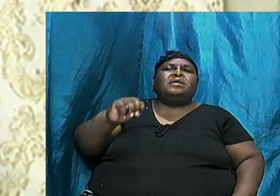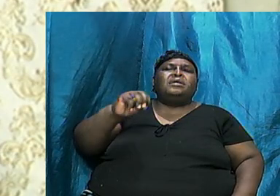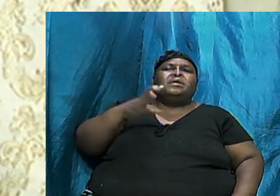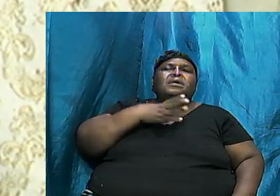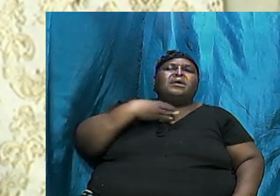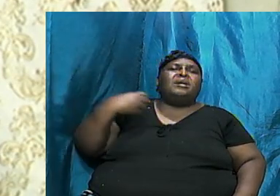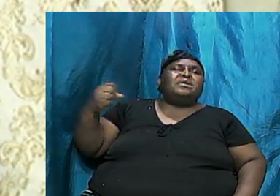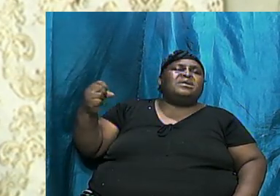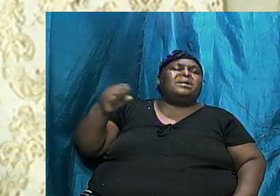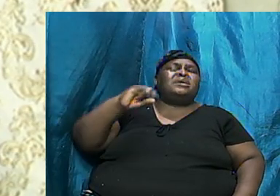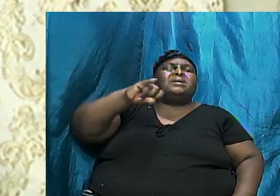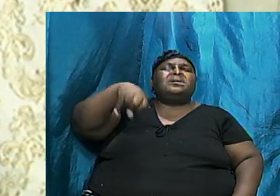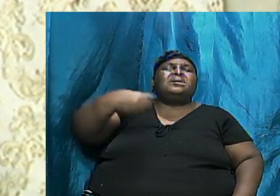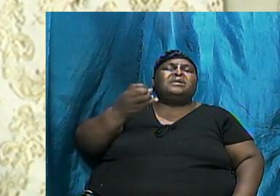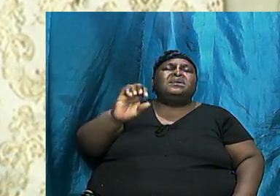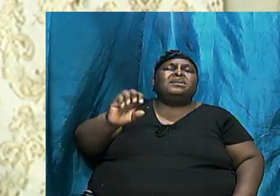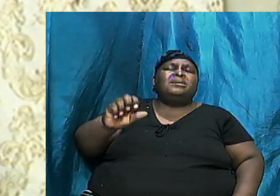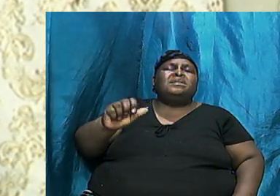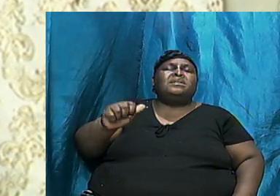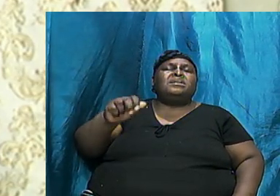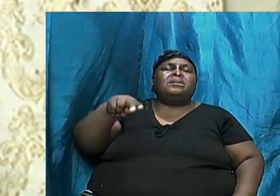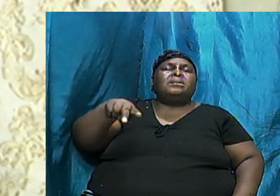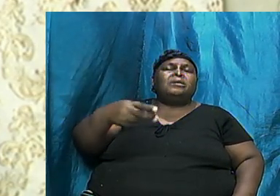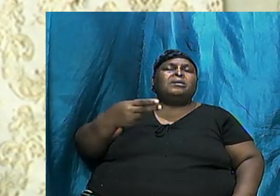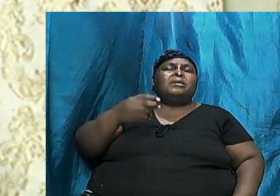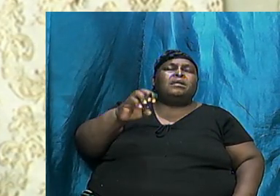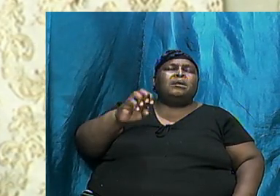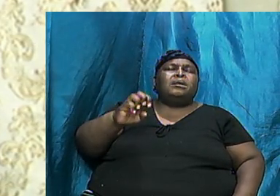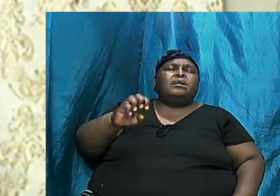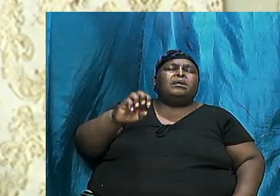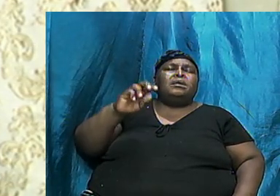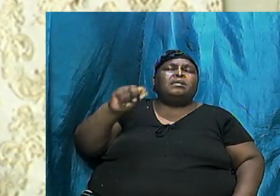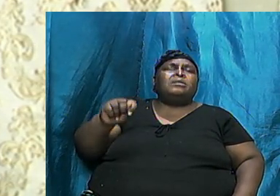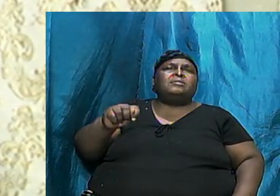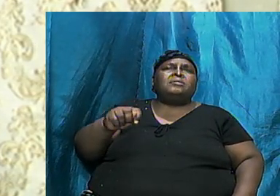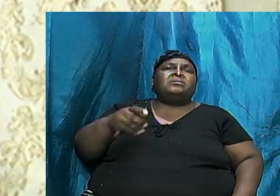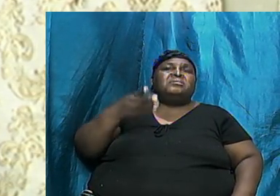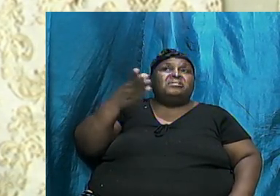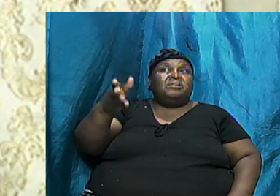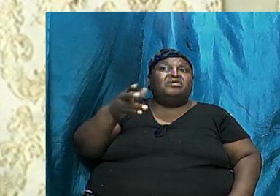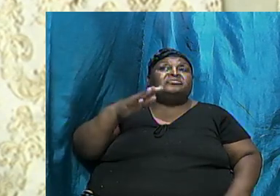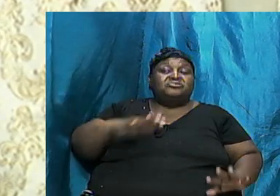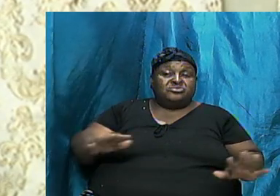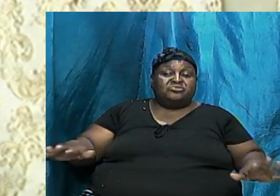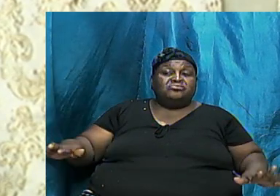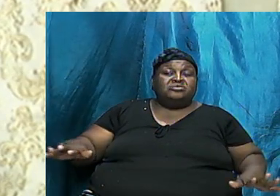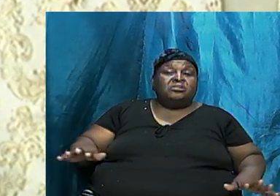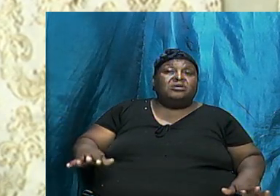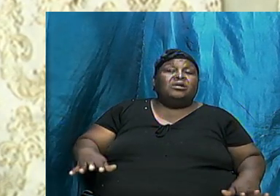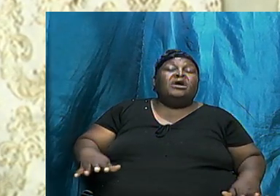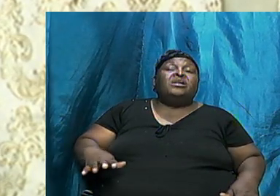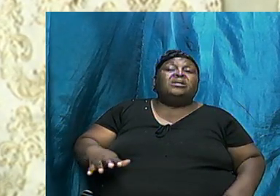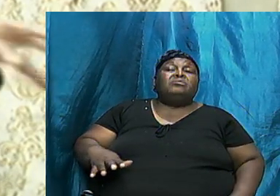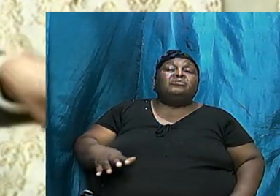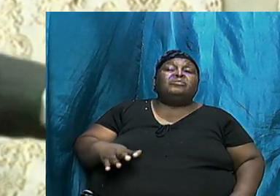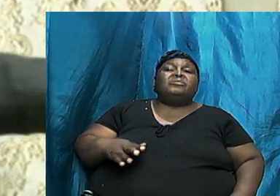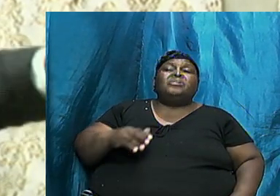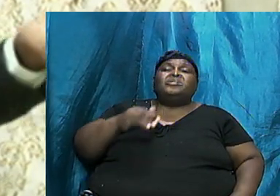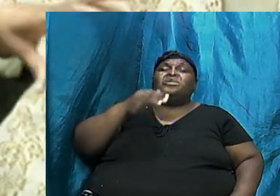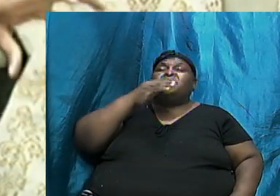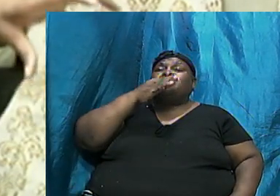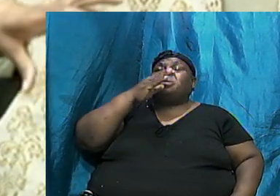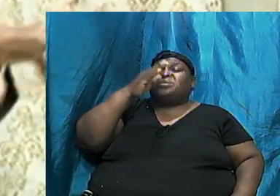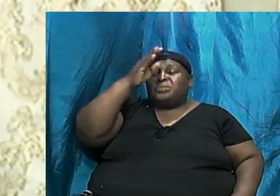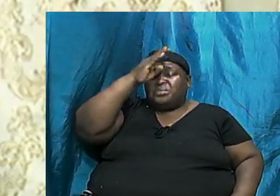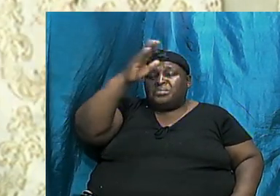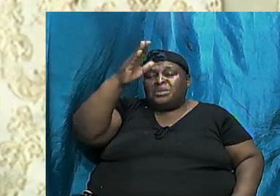Children And Their Grandchildren And Others Down The Line About The Flood And They Inscribed So As They Moved About Into The Different